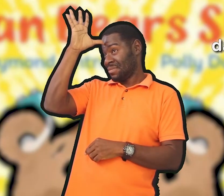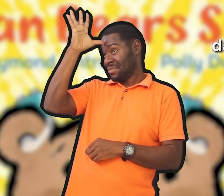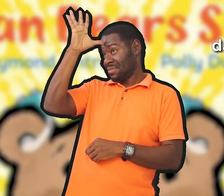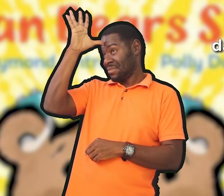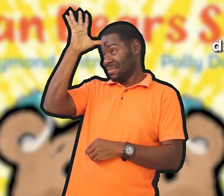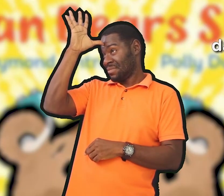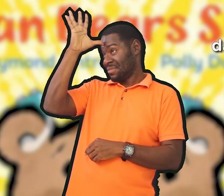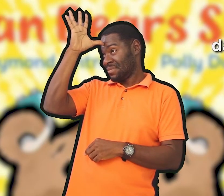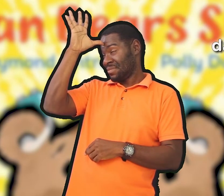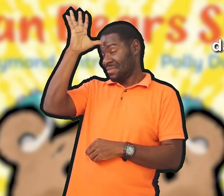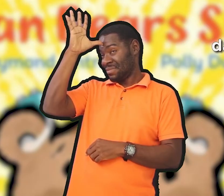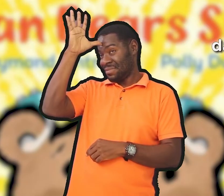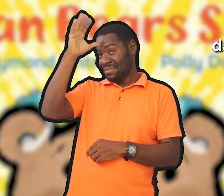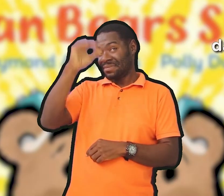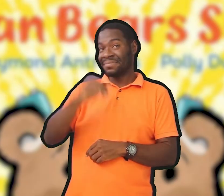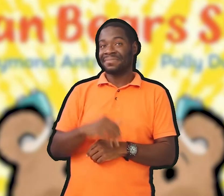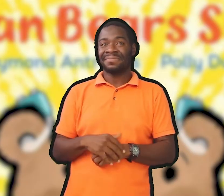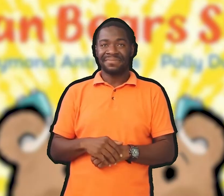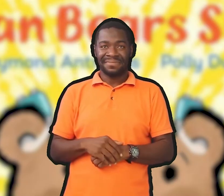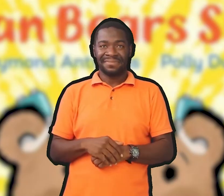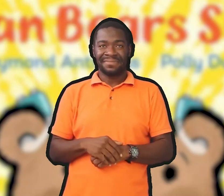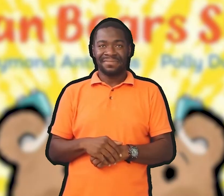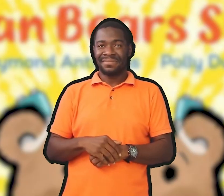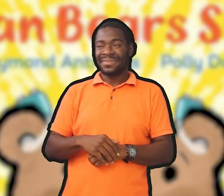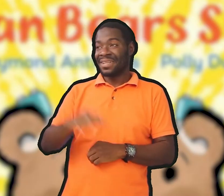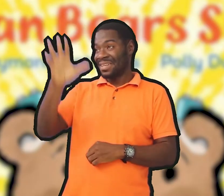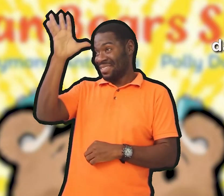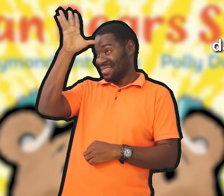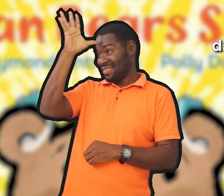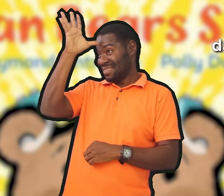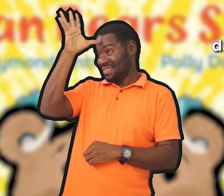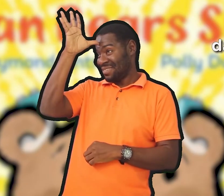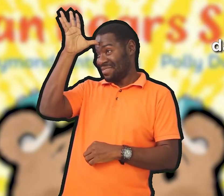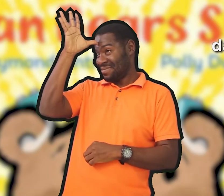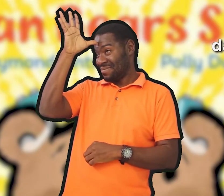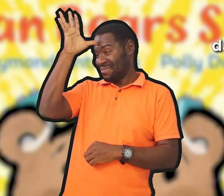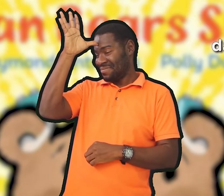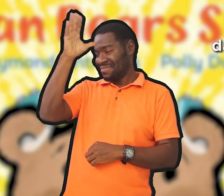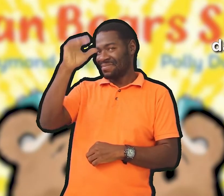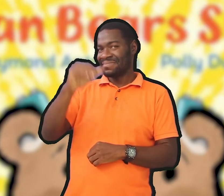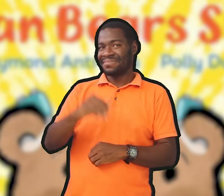the thumb to your forehead. Dad. Dad.